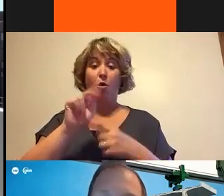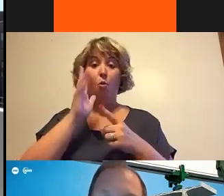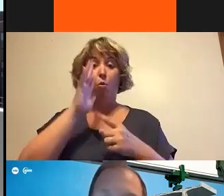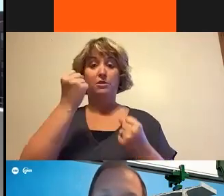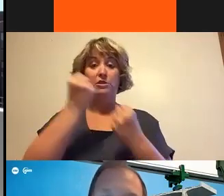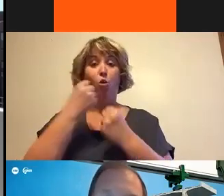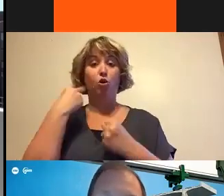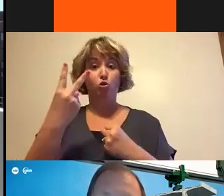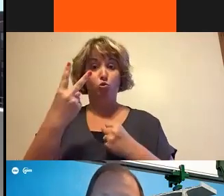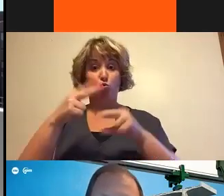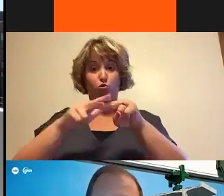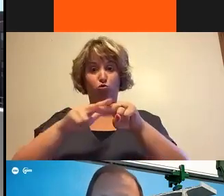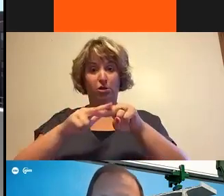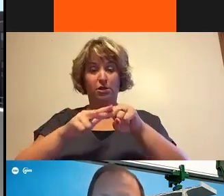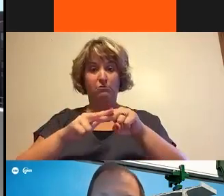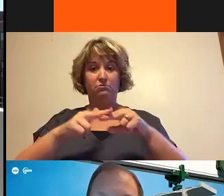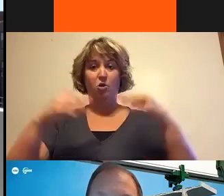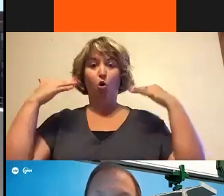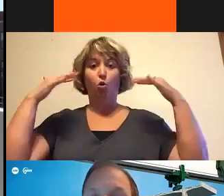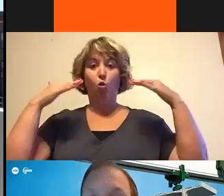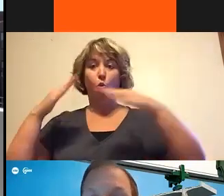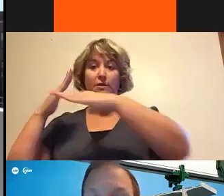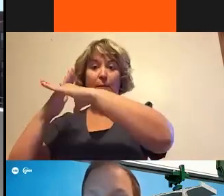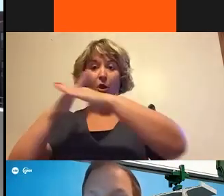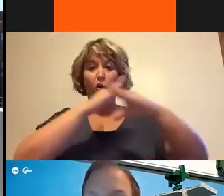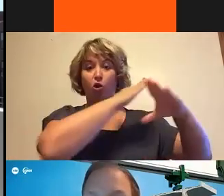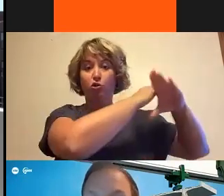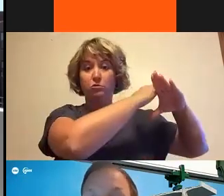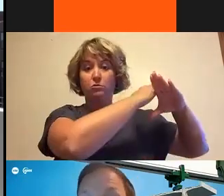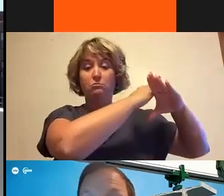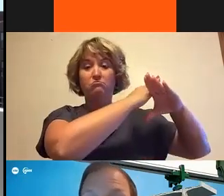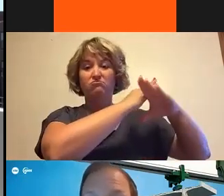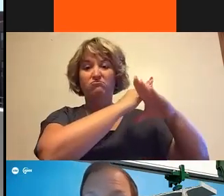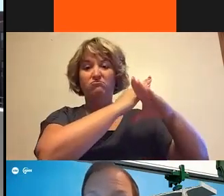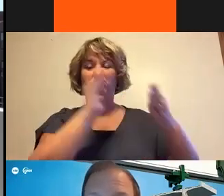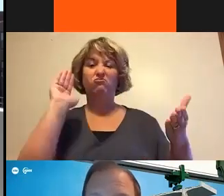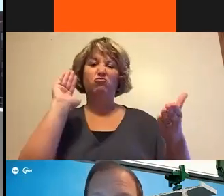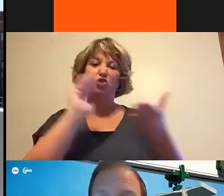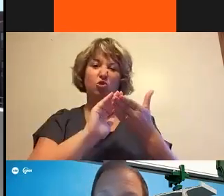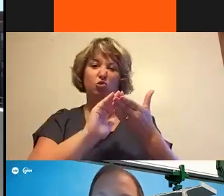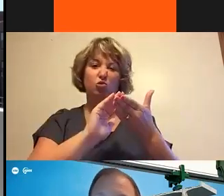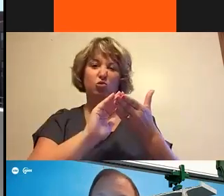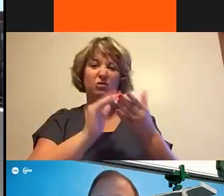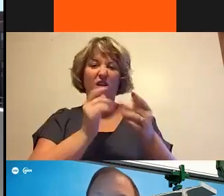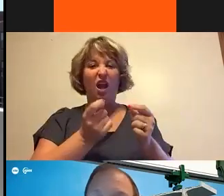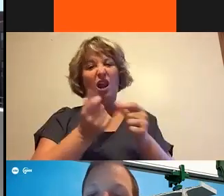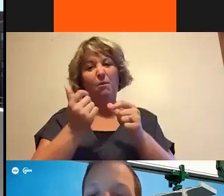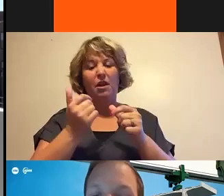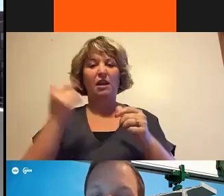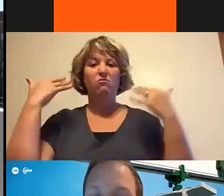We'll also have the precast noise barriers that you can see on the side, which helps eliminate or reduce the noise because it deflects it upward.